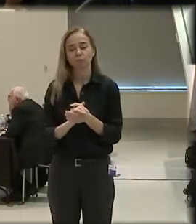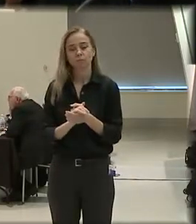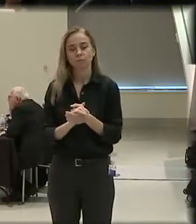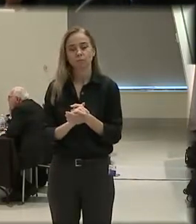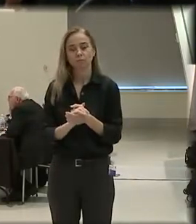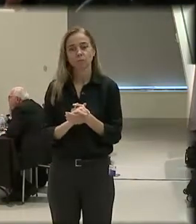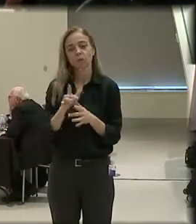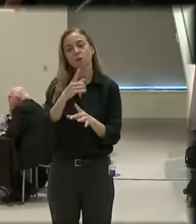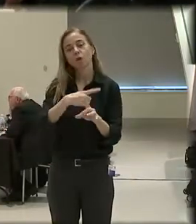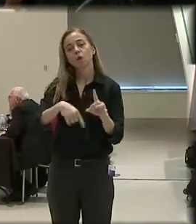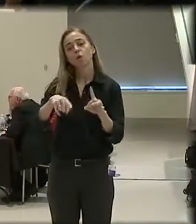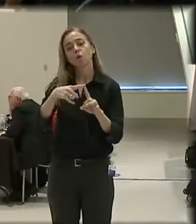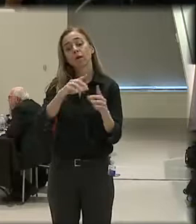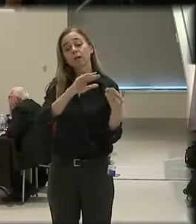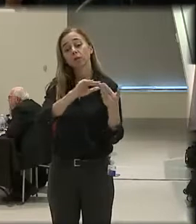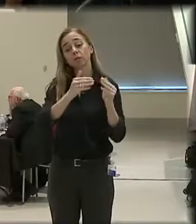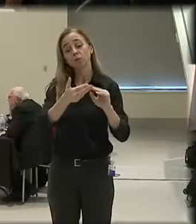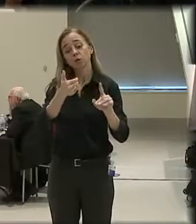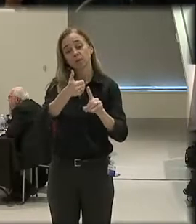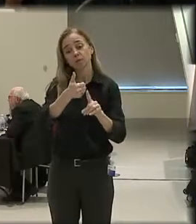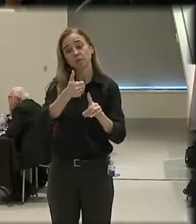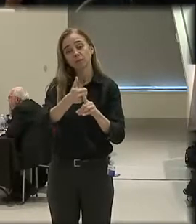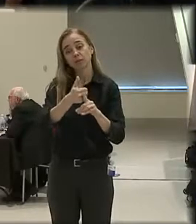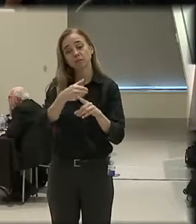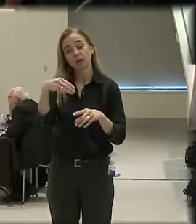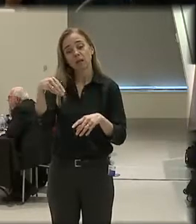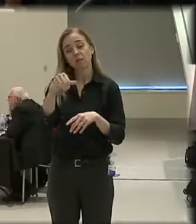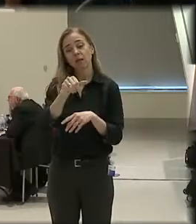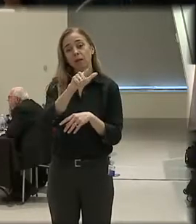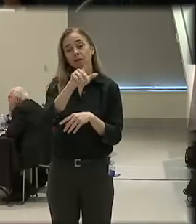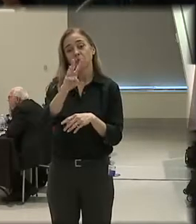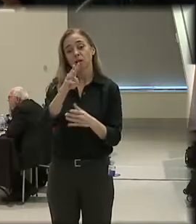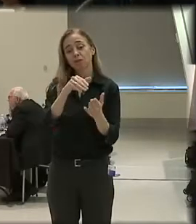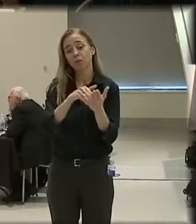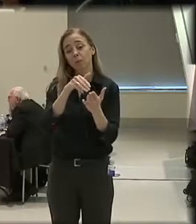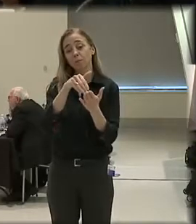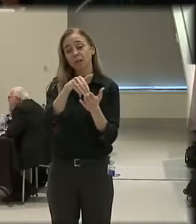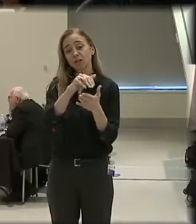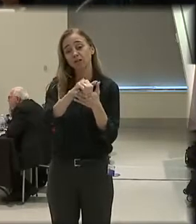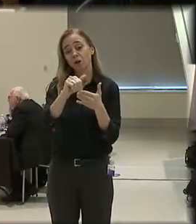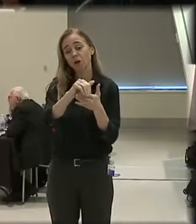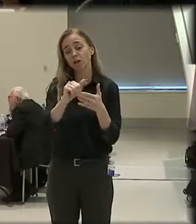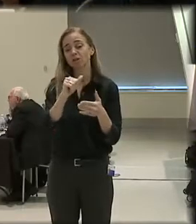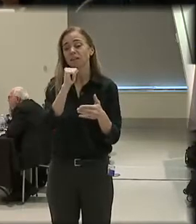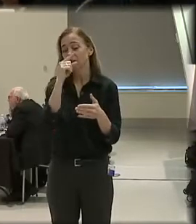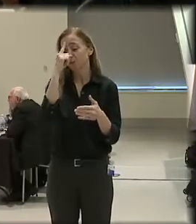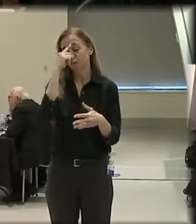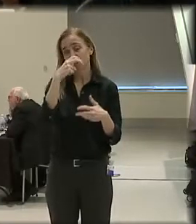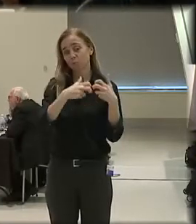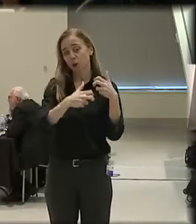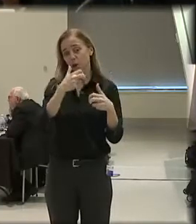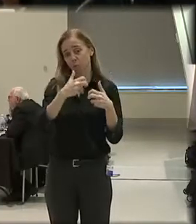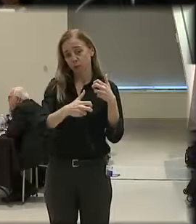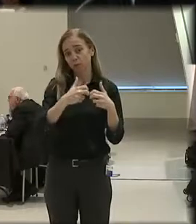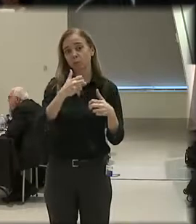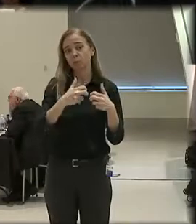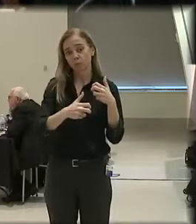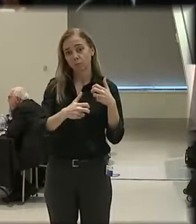You know, when you have a community that's paid almost $24 million in settlements, and they don't think that there's a problem, the